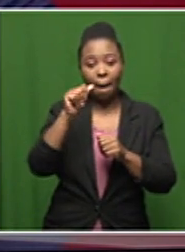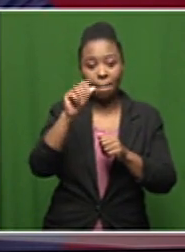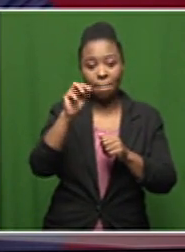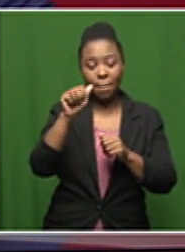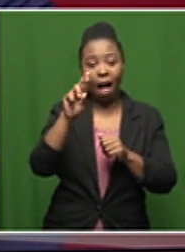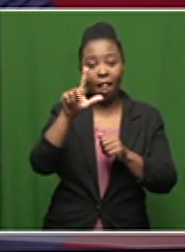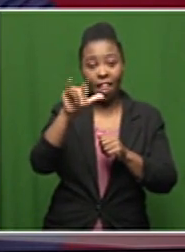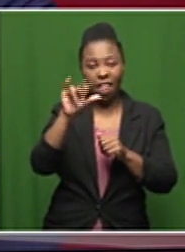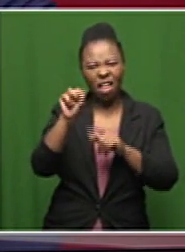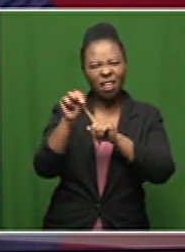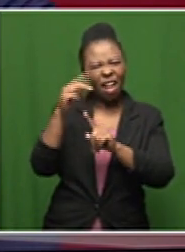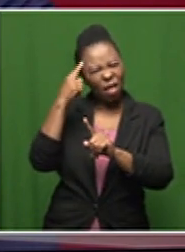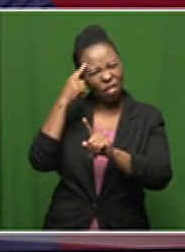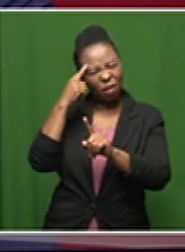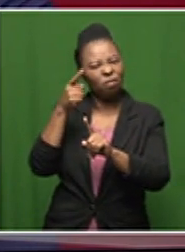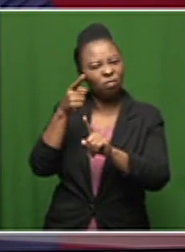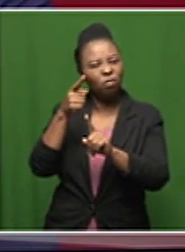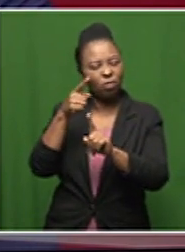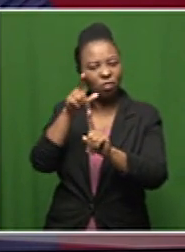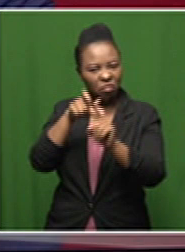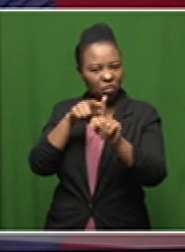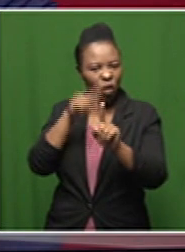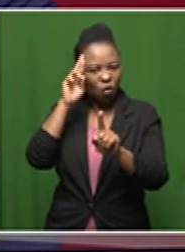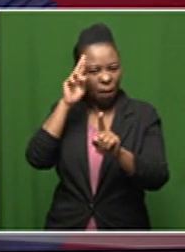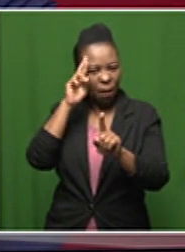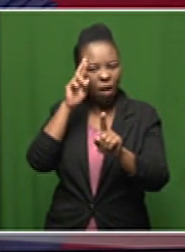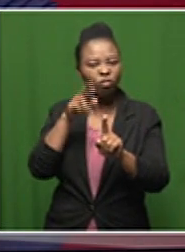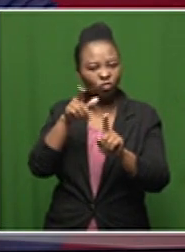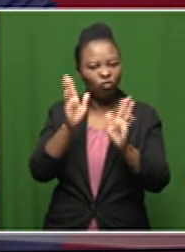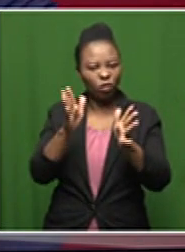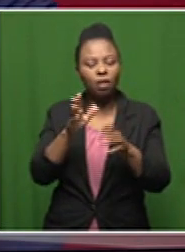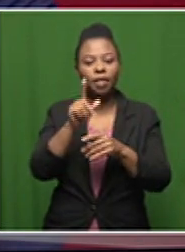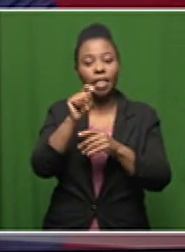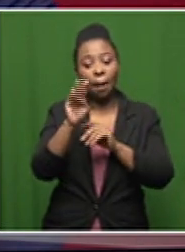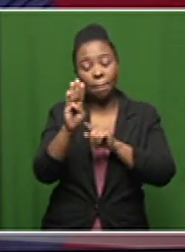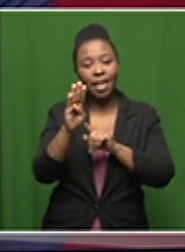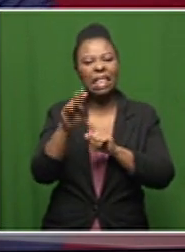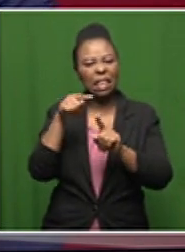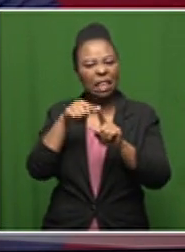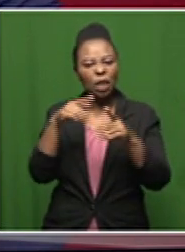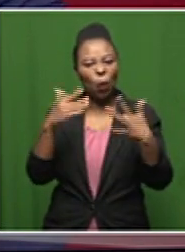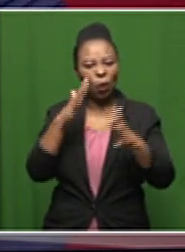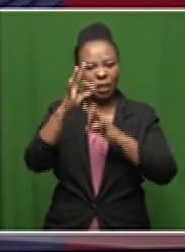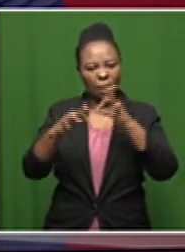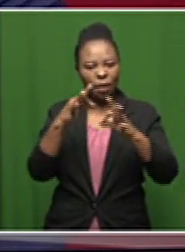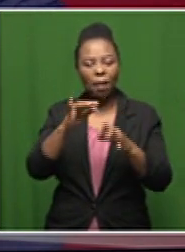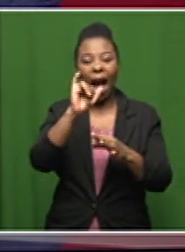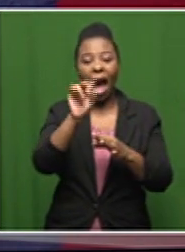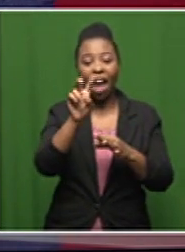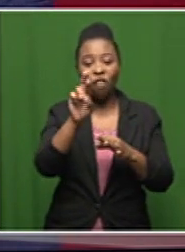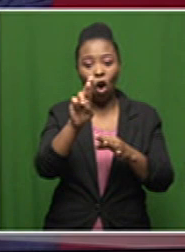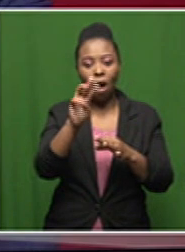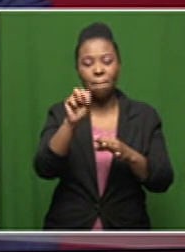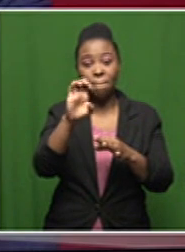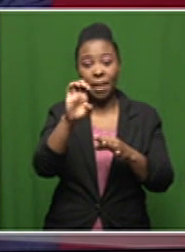i'm sure you remember him he's our usual gp and we'll be talking about ivermectin and that has been